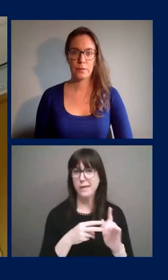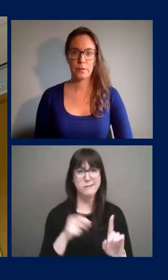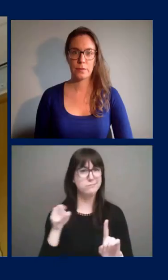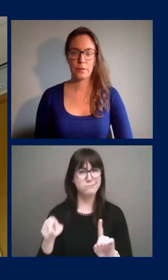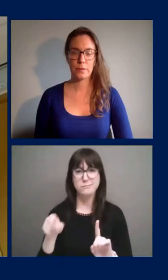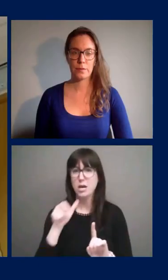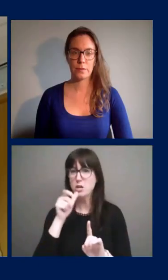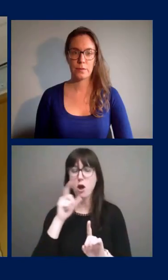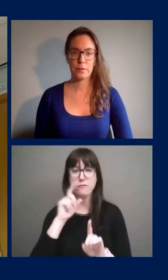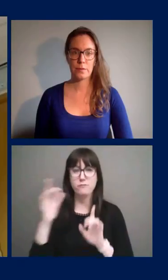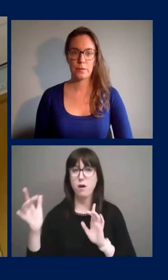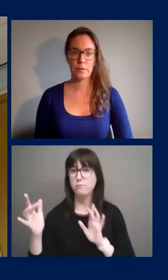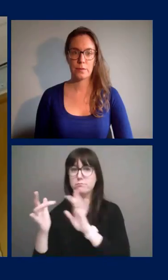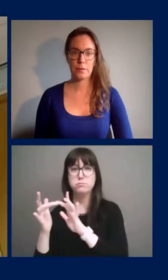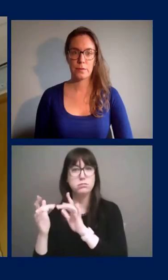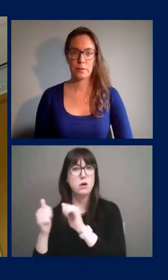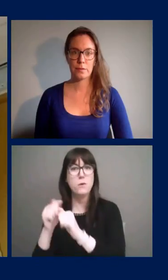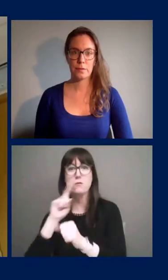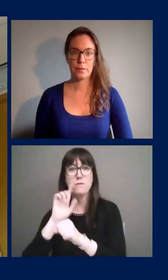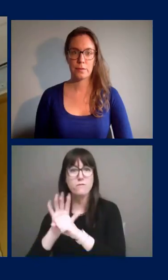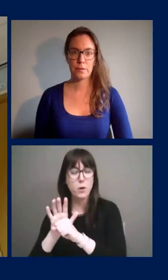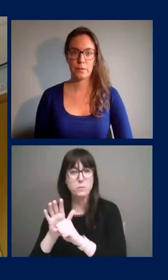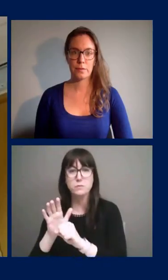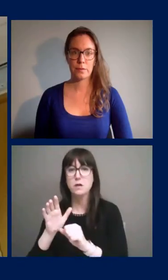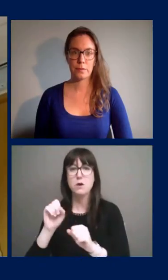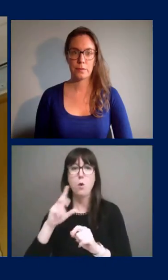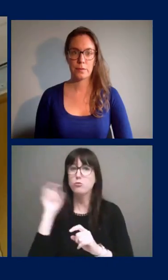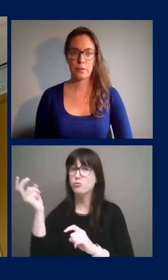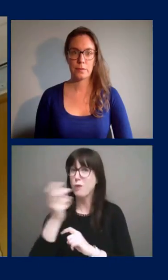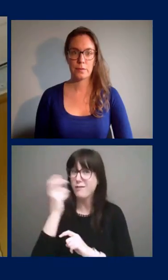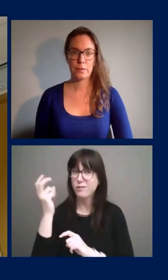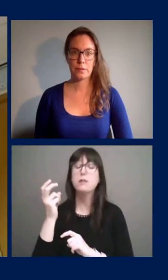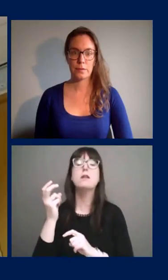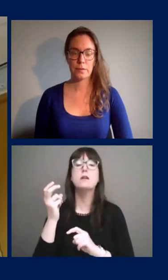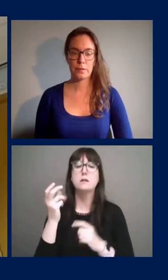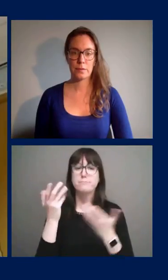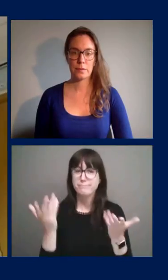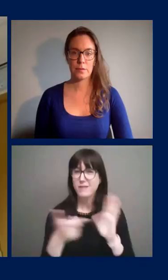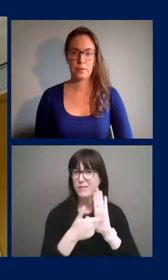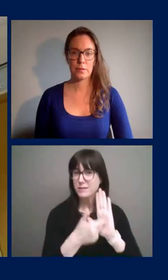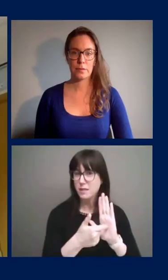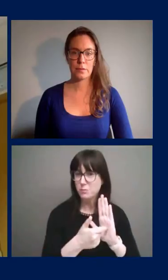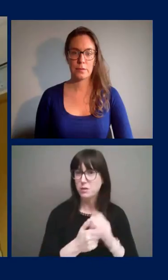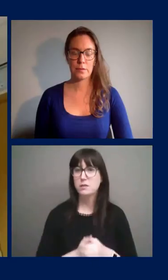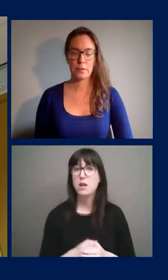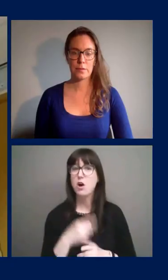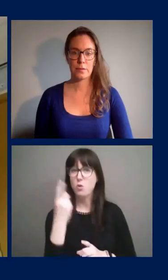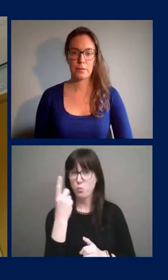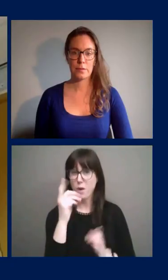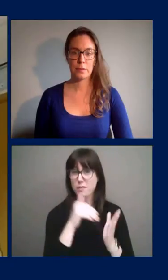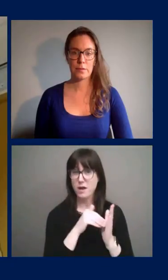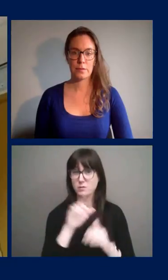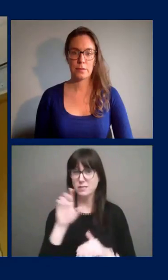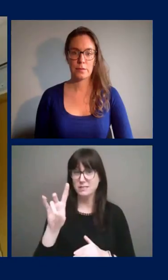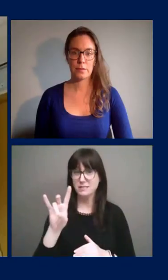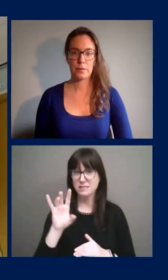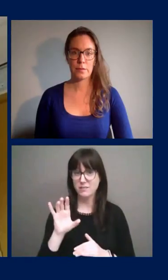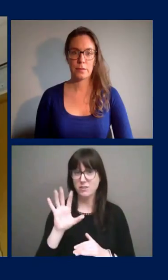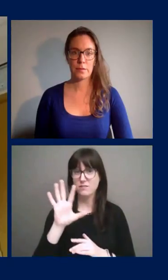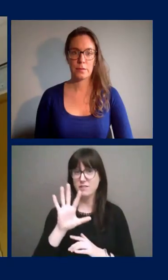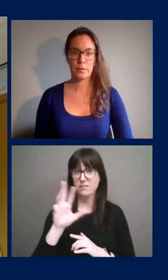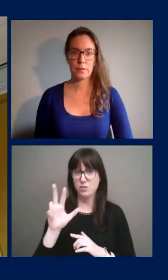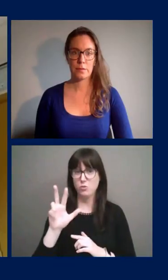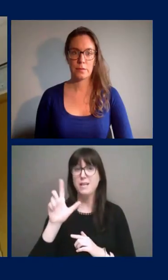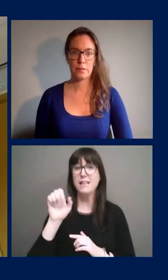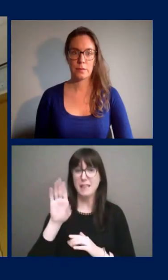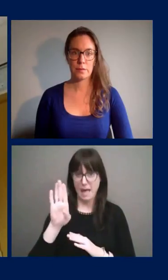direct contact with a confirmed case or travel. For example, we've had 1,753 lab